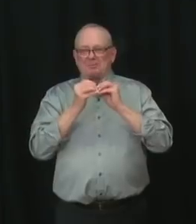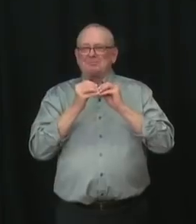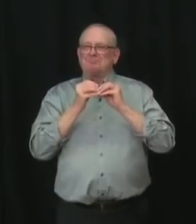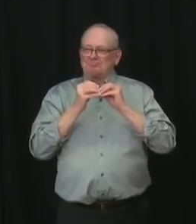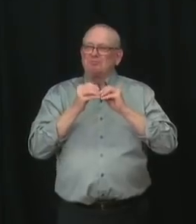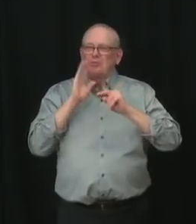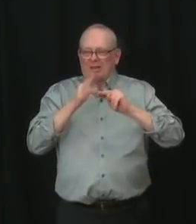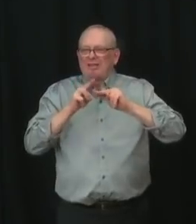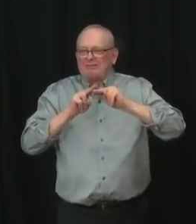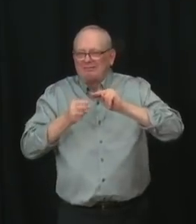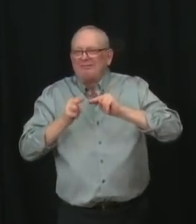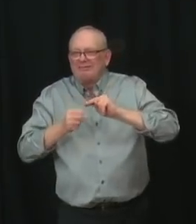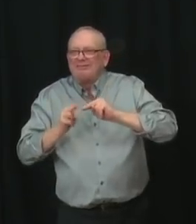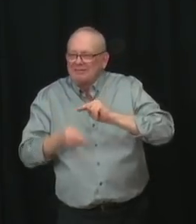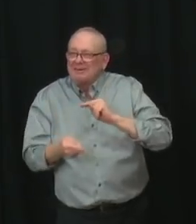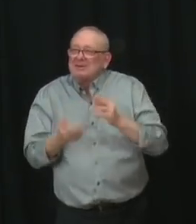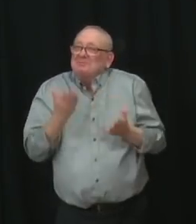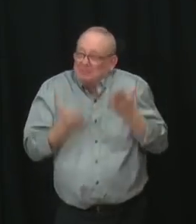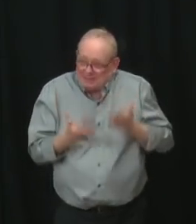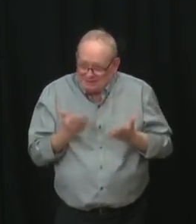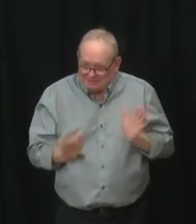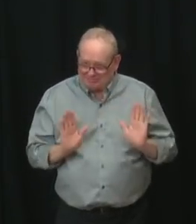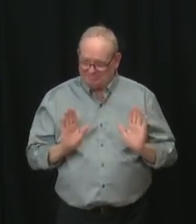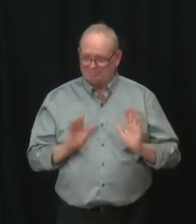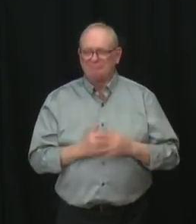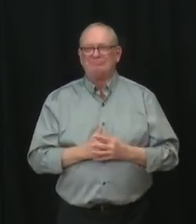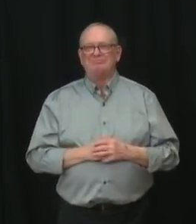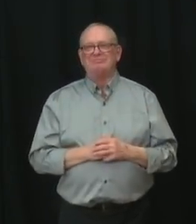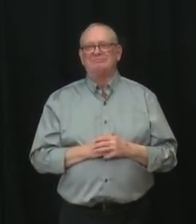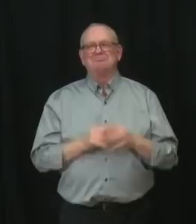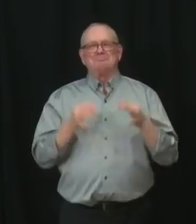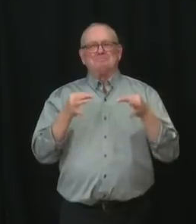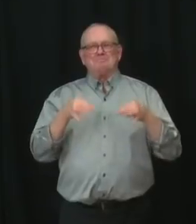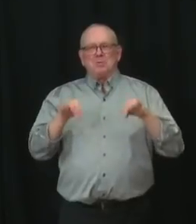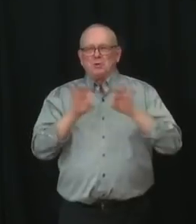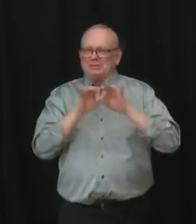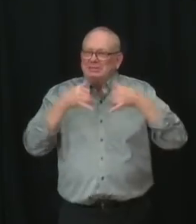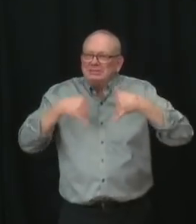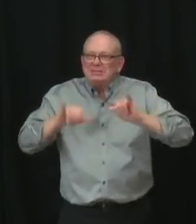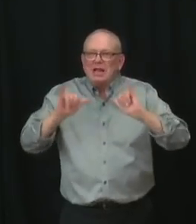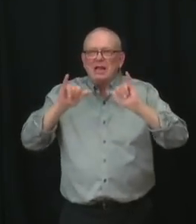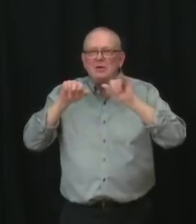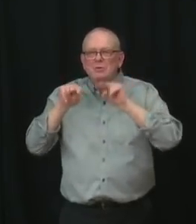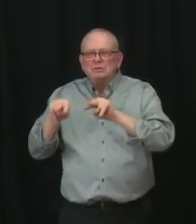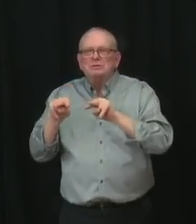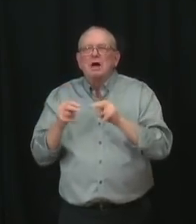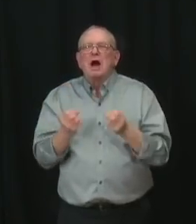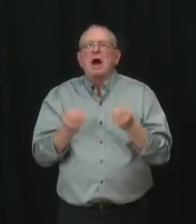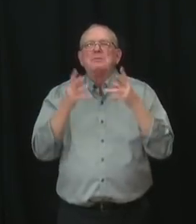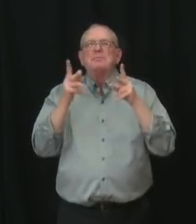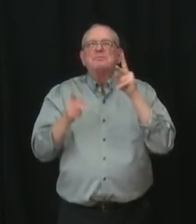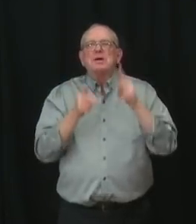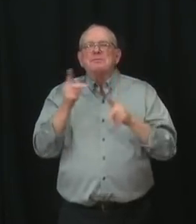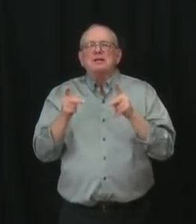are coming down, our hospitalisations are continuing to increase. Today, there are 1